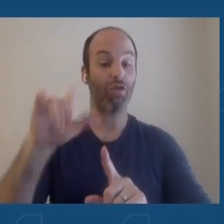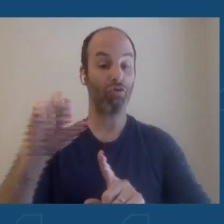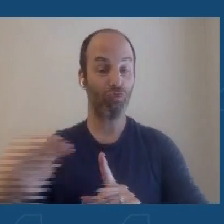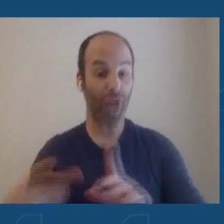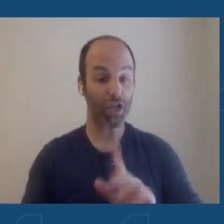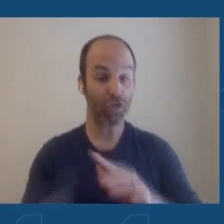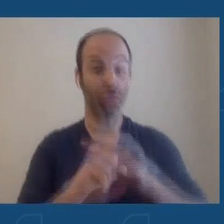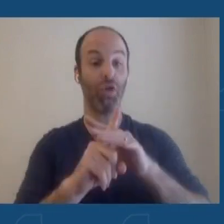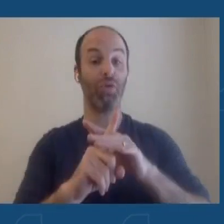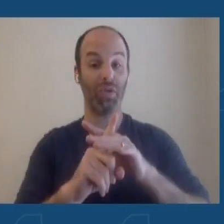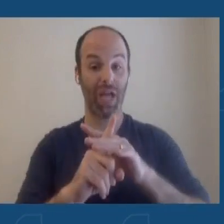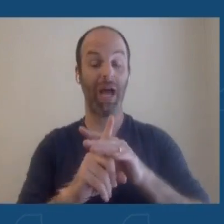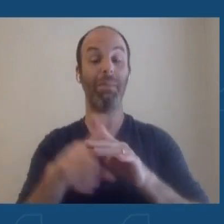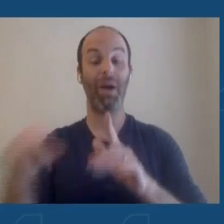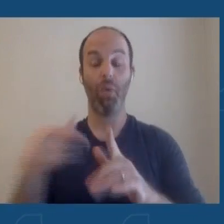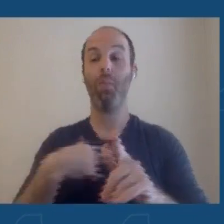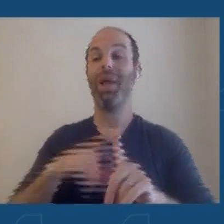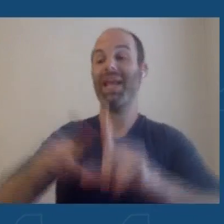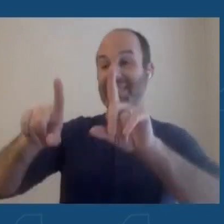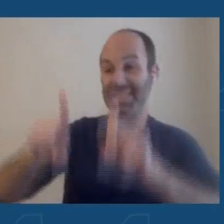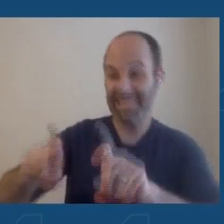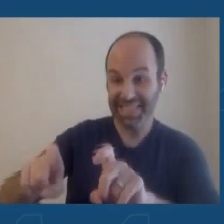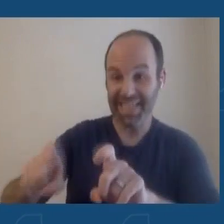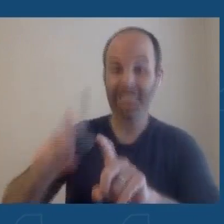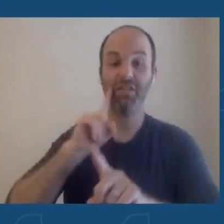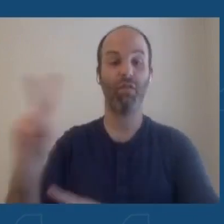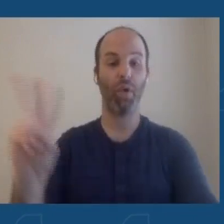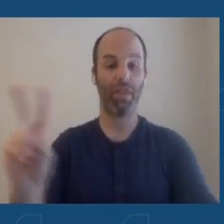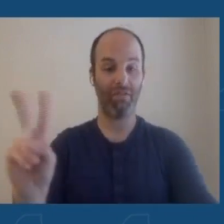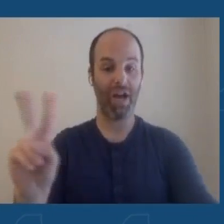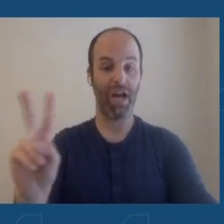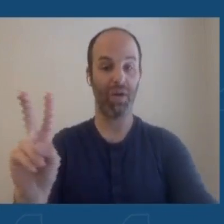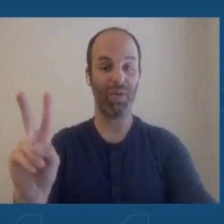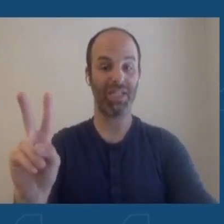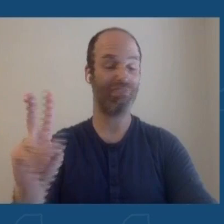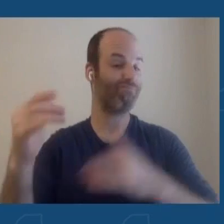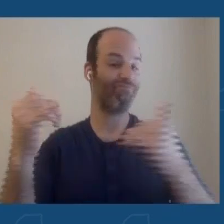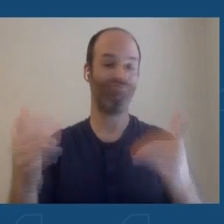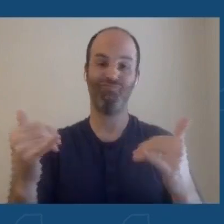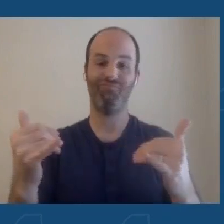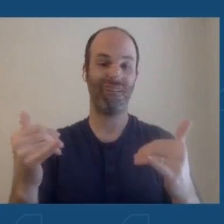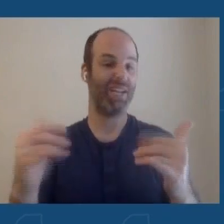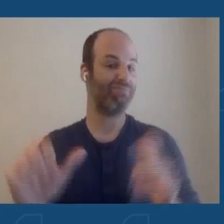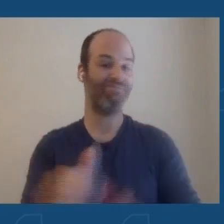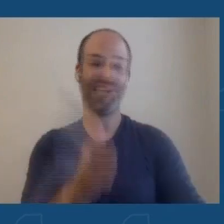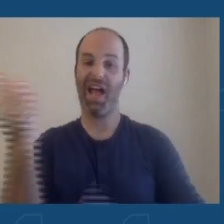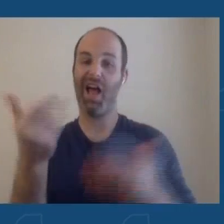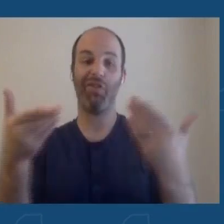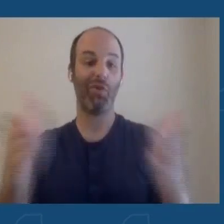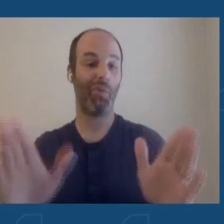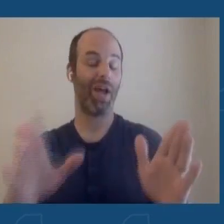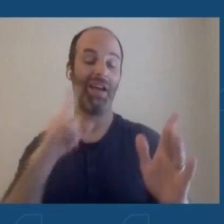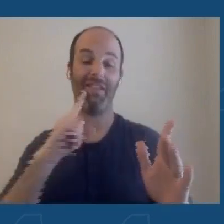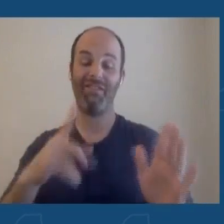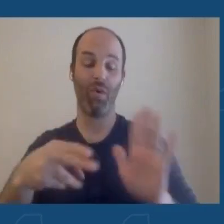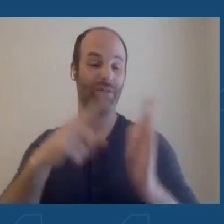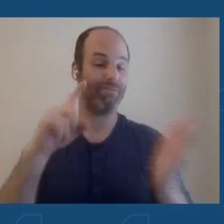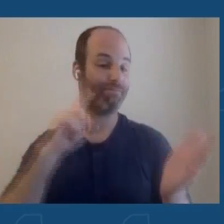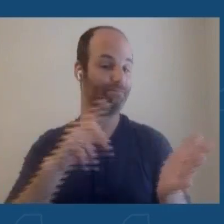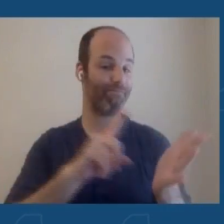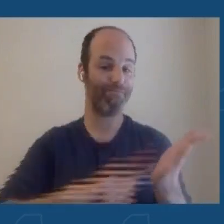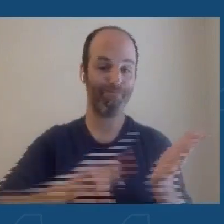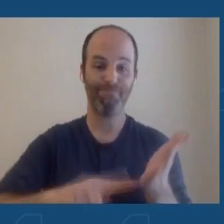swab and test it for virus. At this time, there is no other way to diagnose monkeypox save